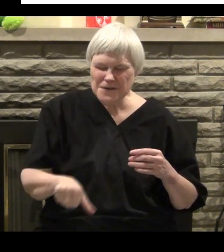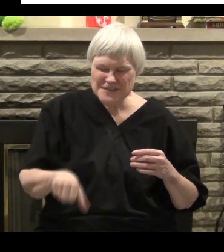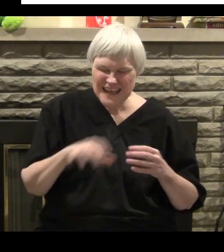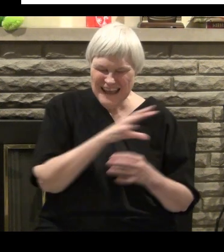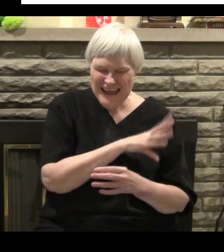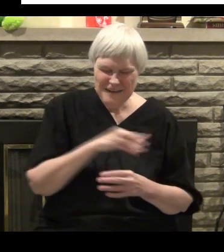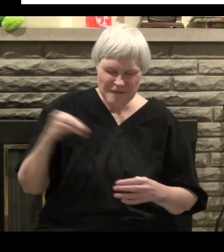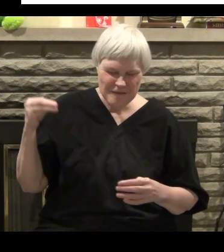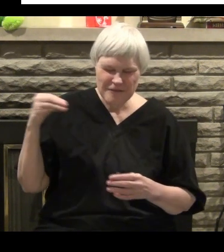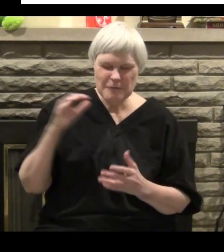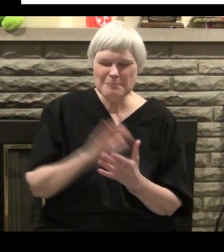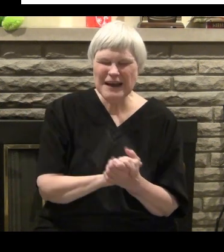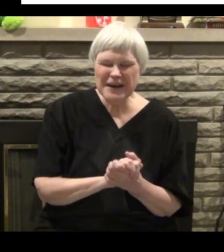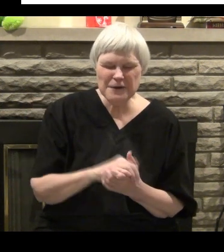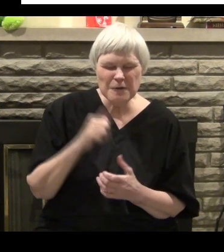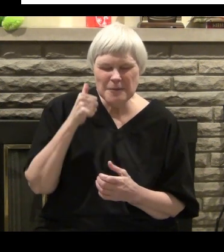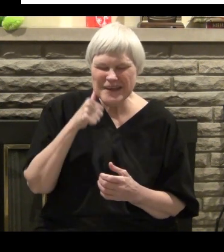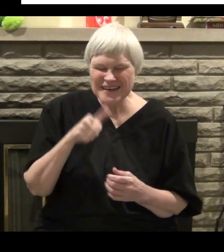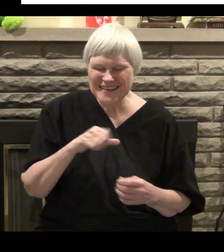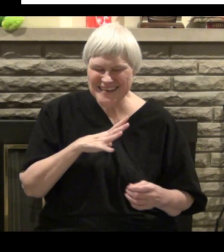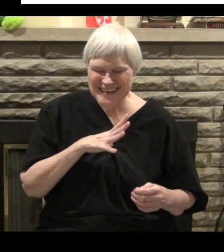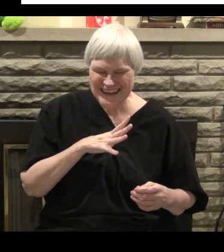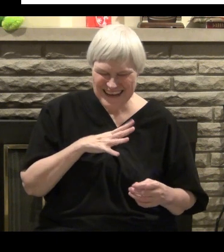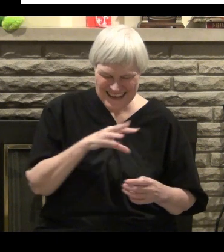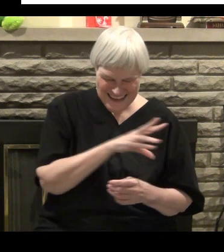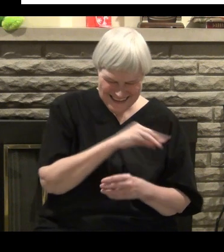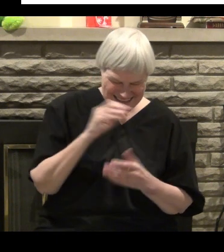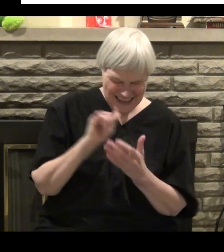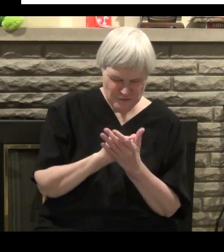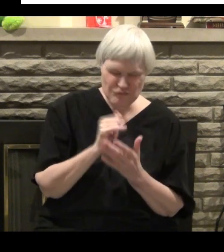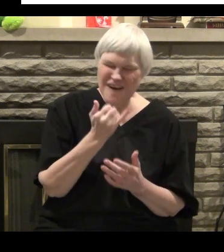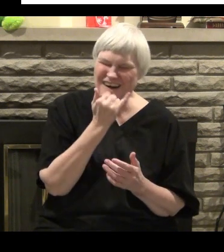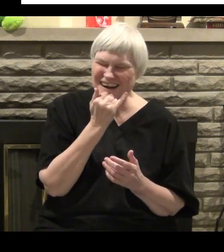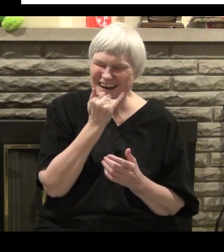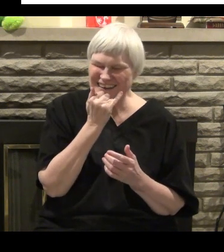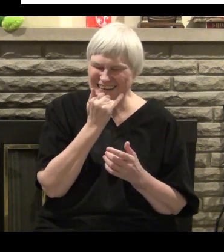I was attracted more than just to girls, though I was lusting after other women who were married.